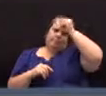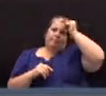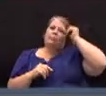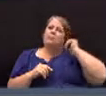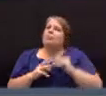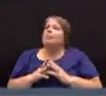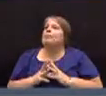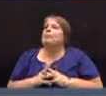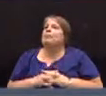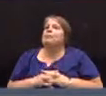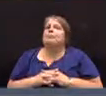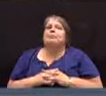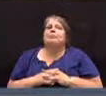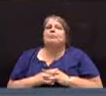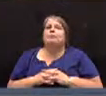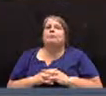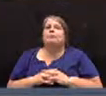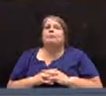Yes.